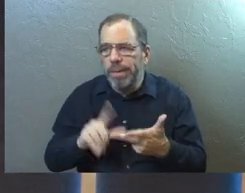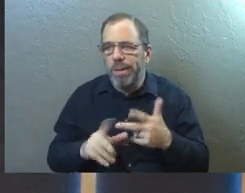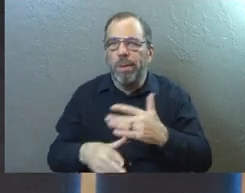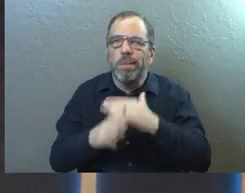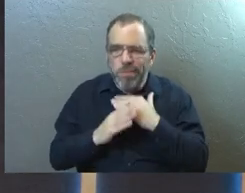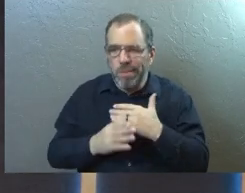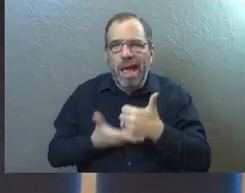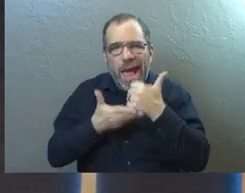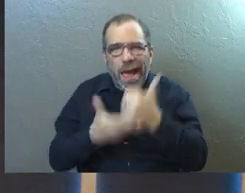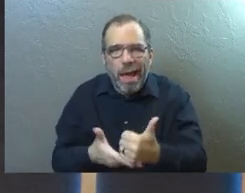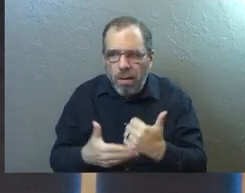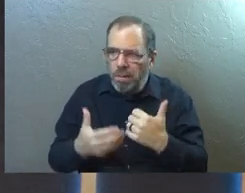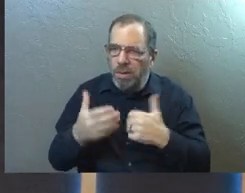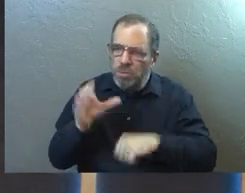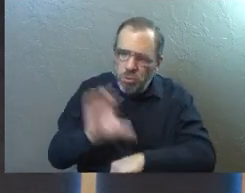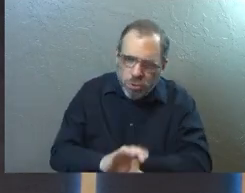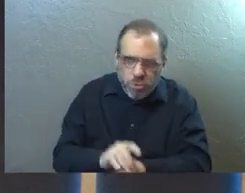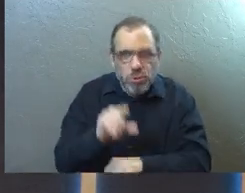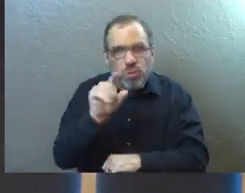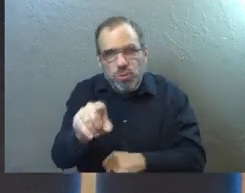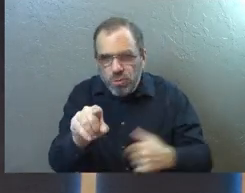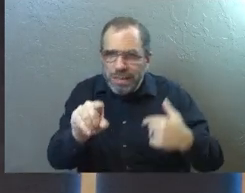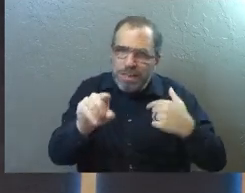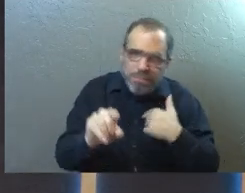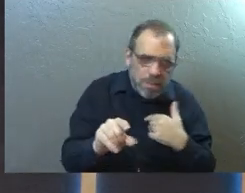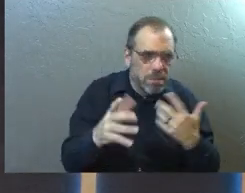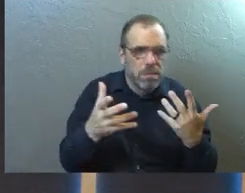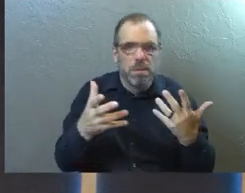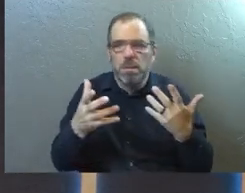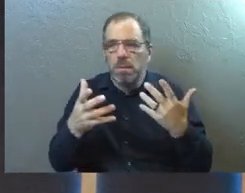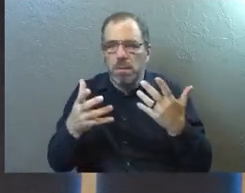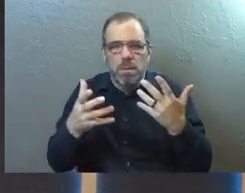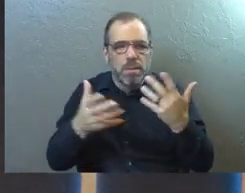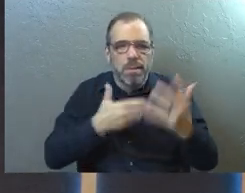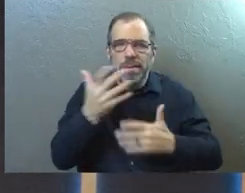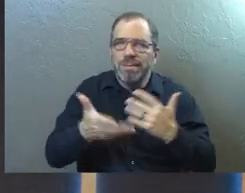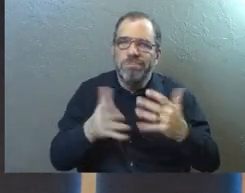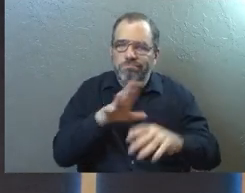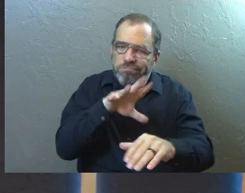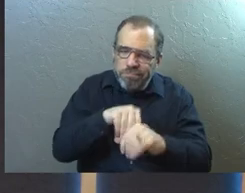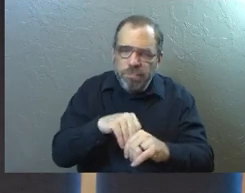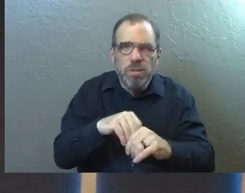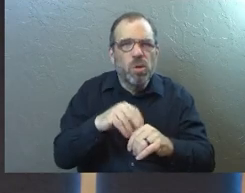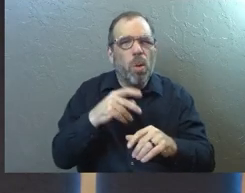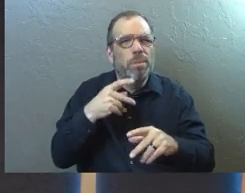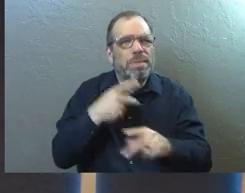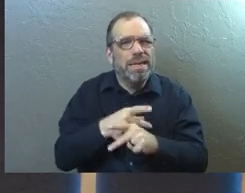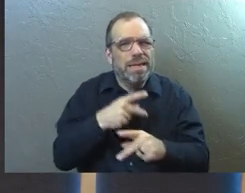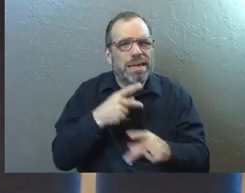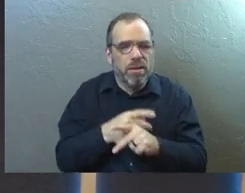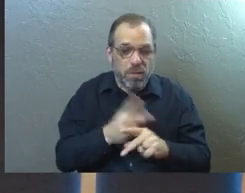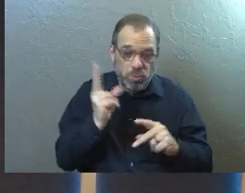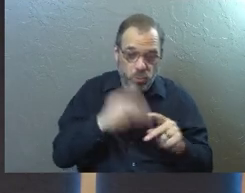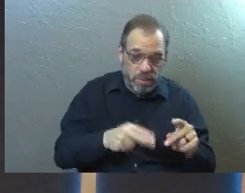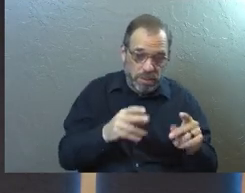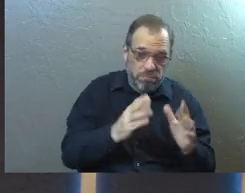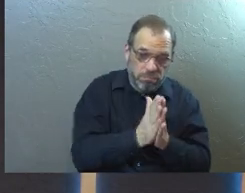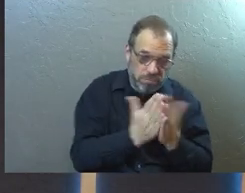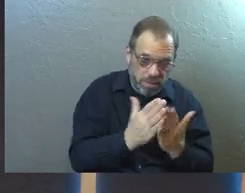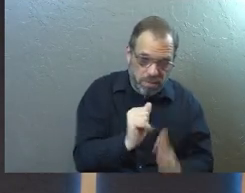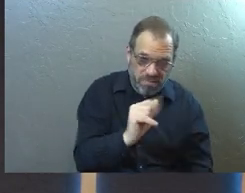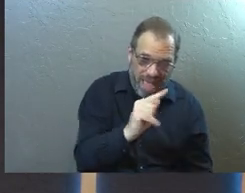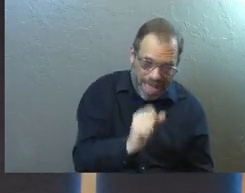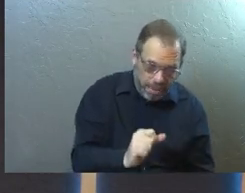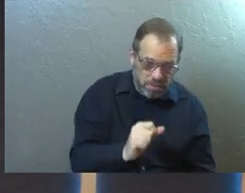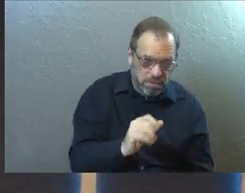the church in the future. This is something for all of us to implement in our lives. And so we have to be careful and look as we're reading these